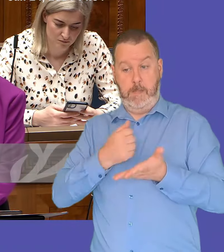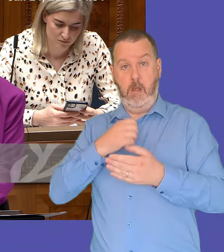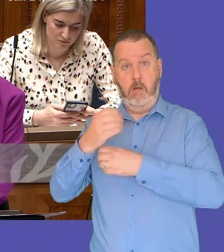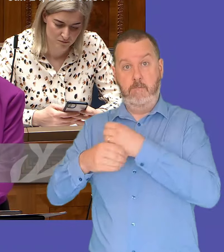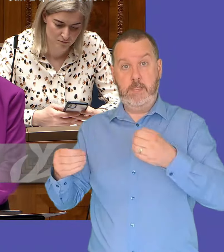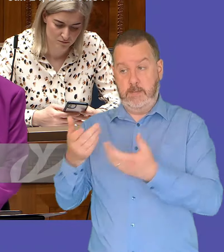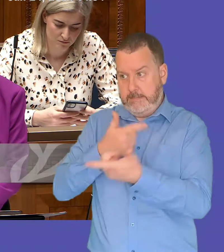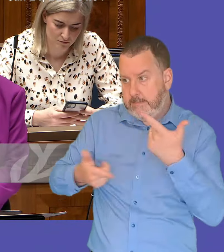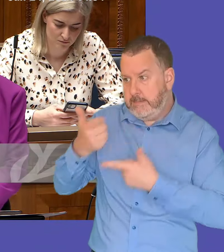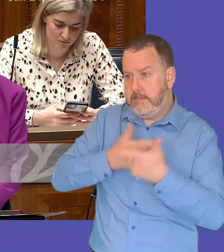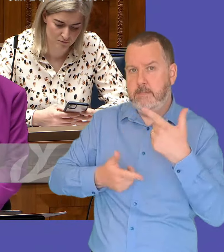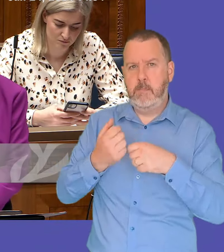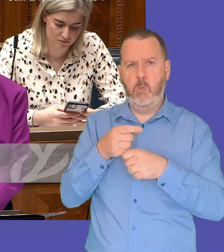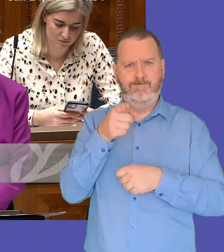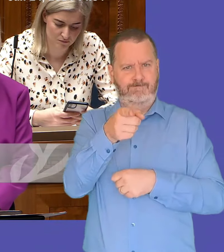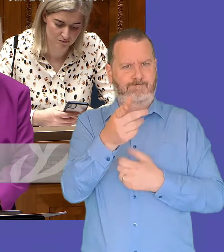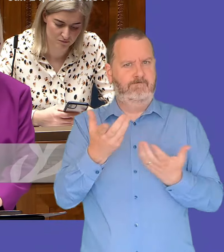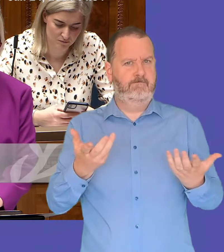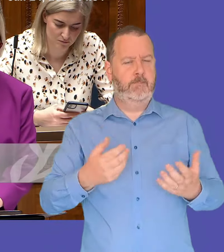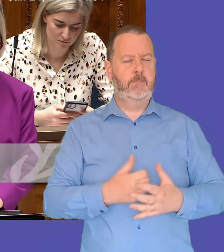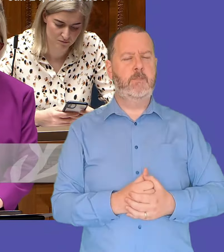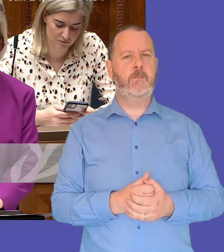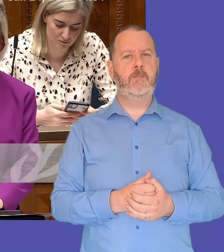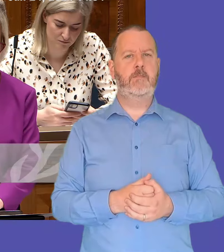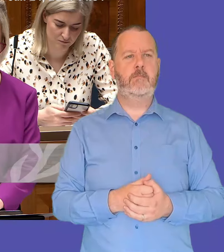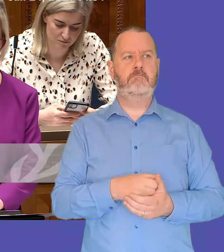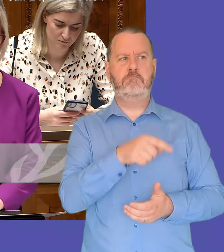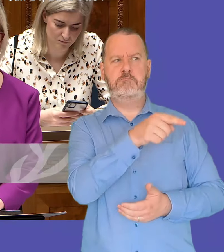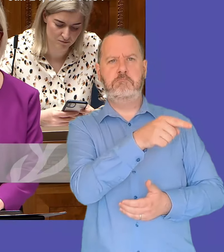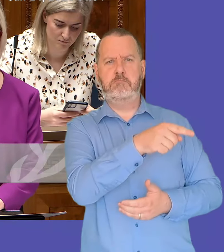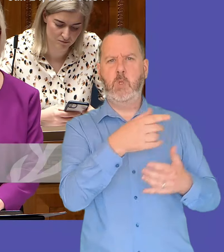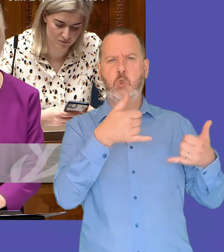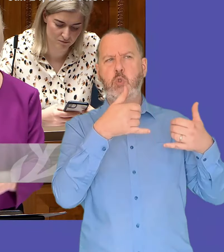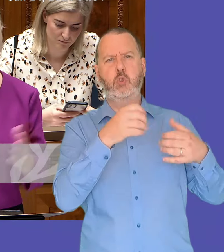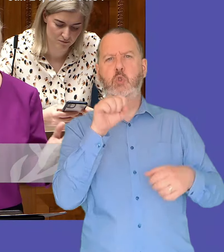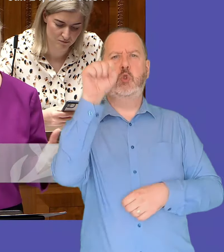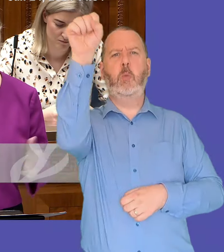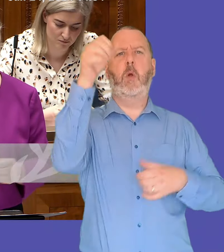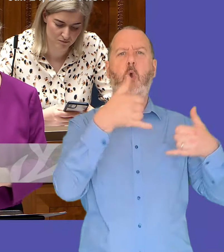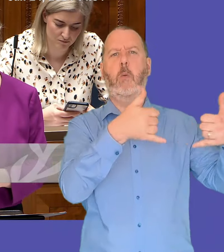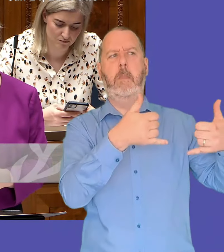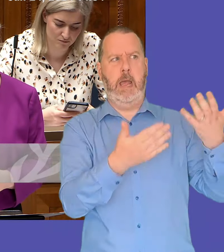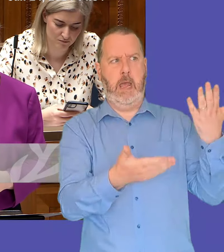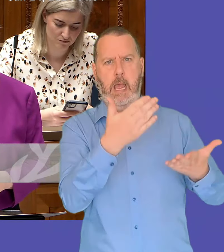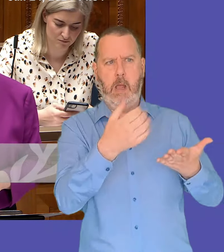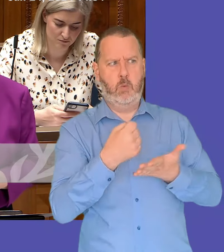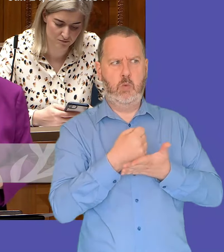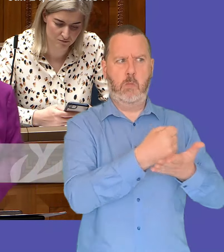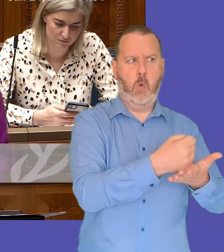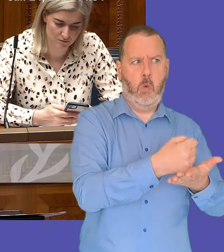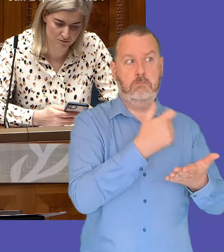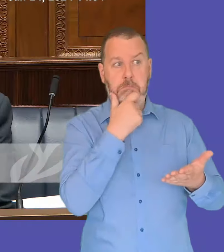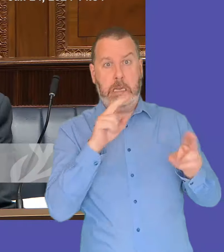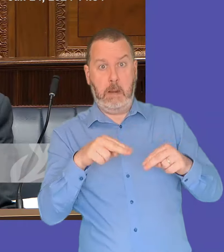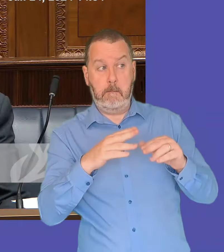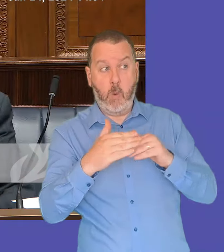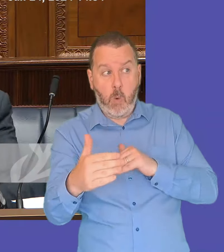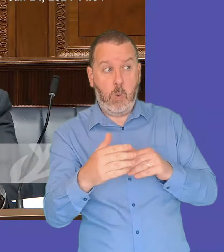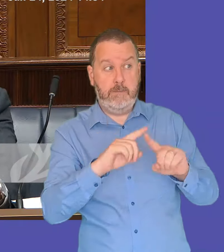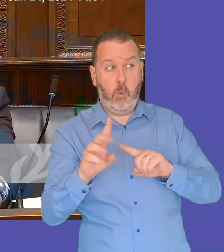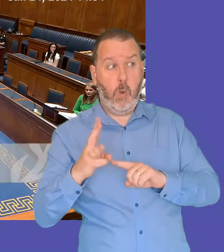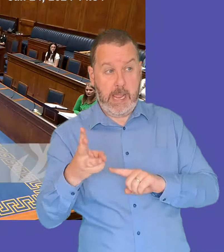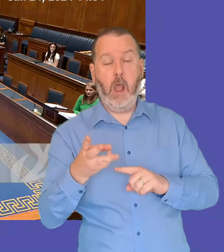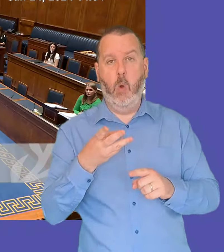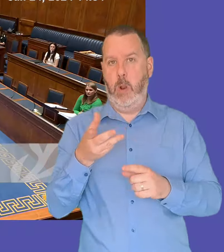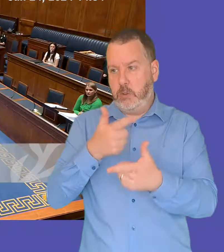discuss just how exactly the the cup is supported and if there are other areas that we need to look at then i'm happy to do that well